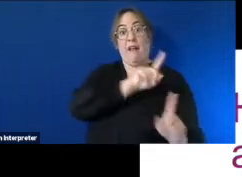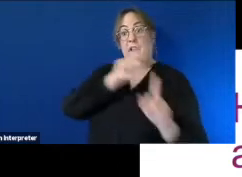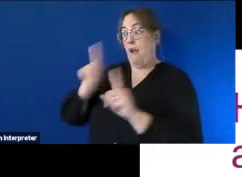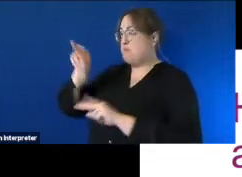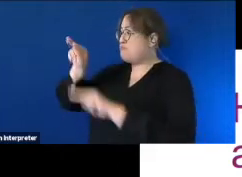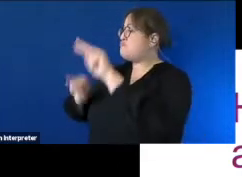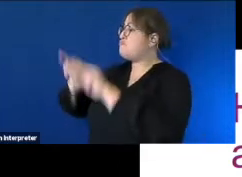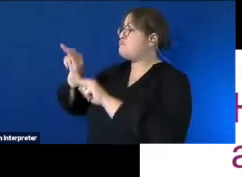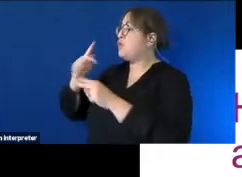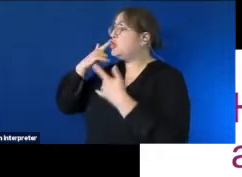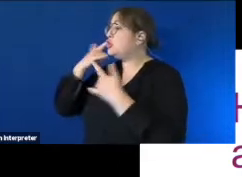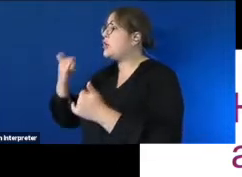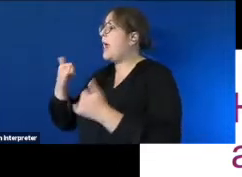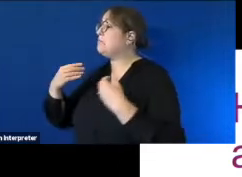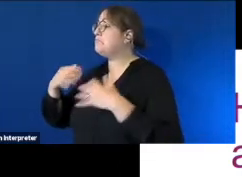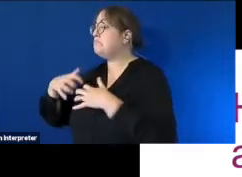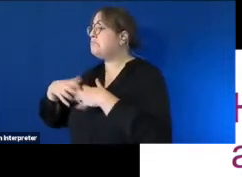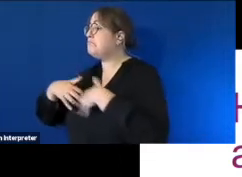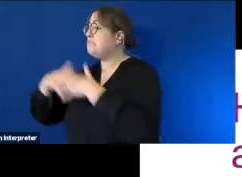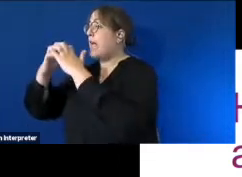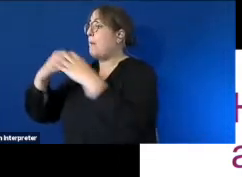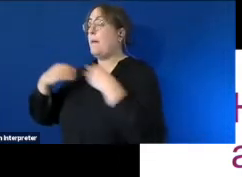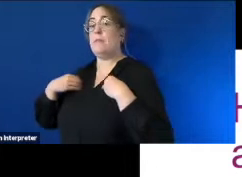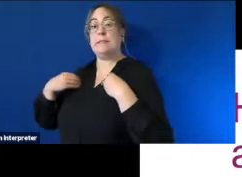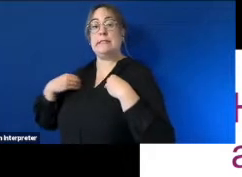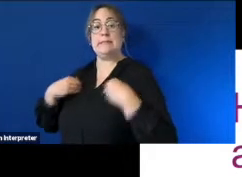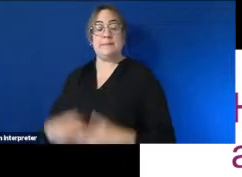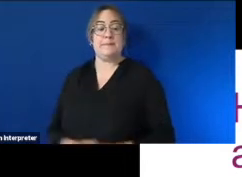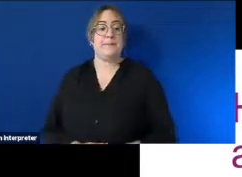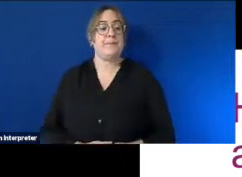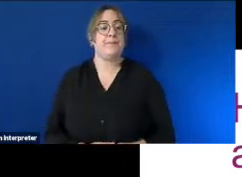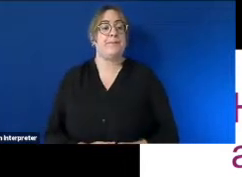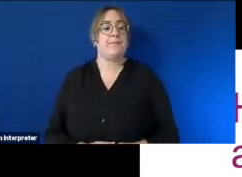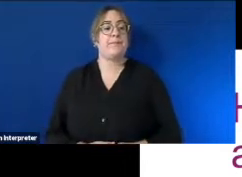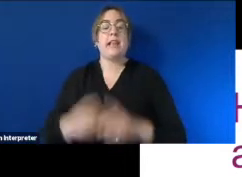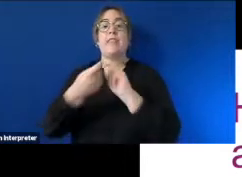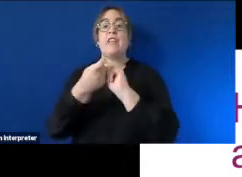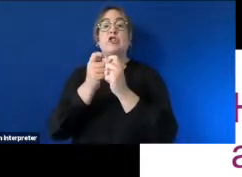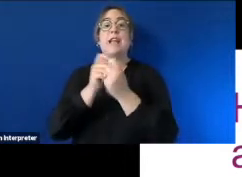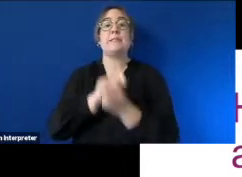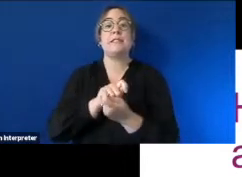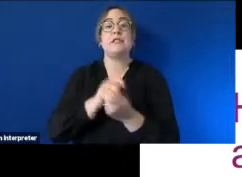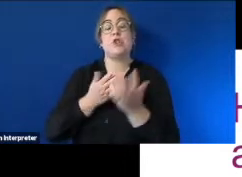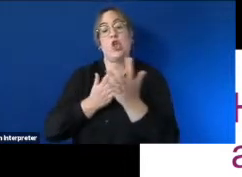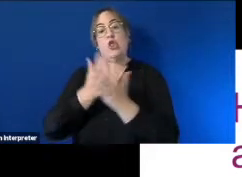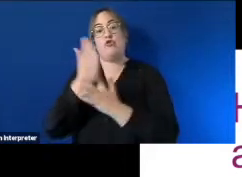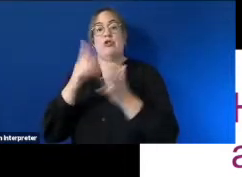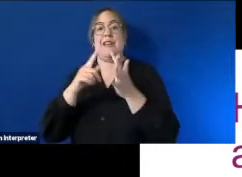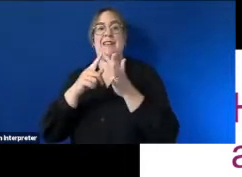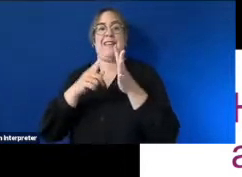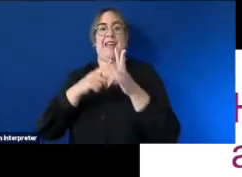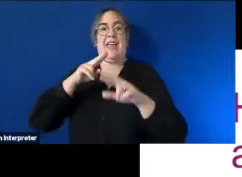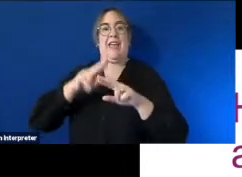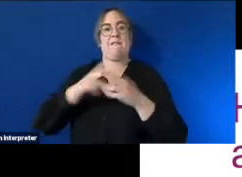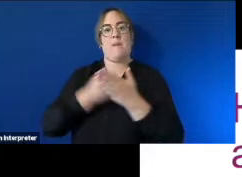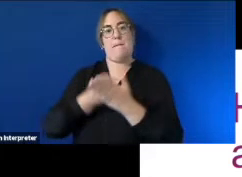employee's needs to help them do their best in their job these adjustments are eligible for reimbursements through the employment assistant fund and job